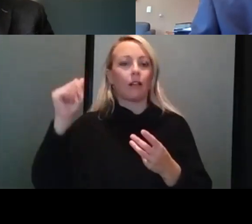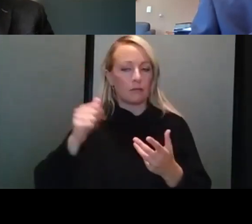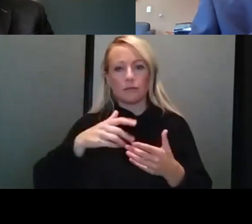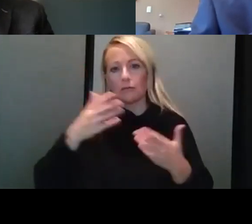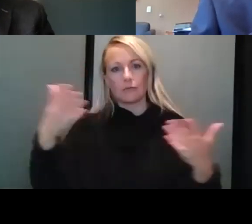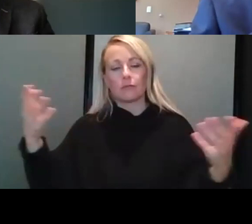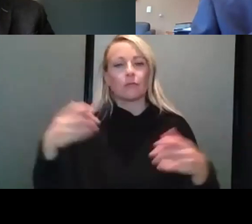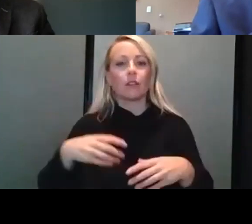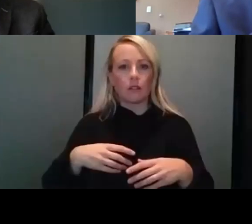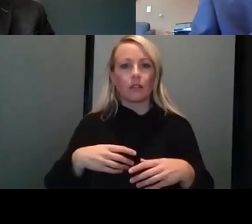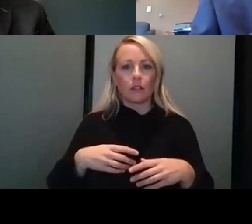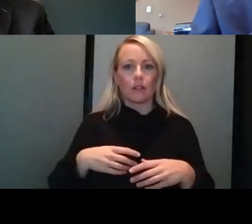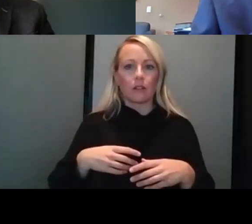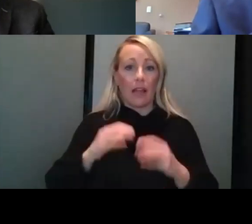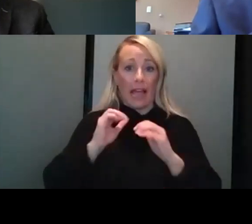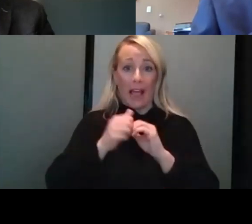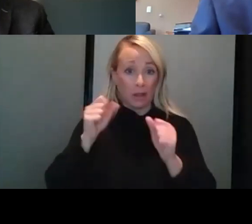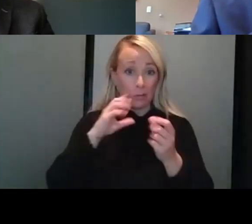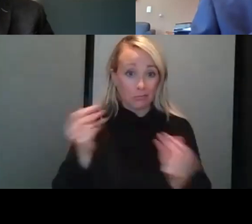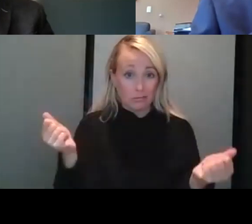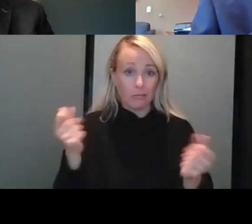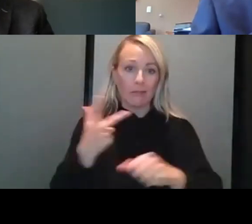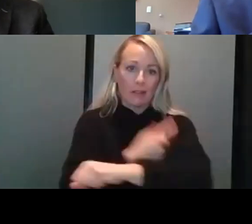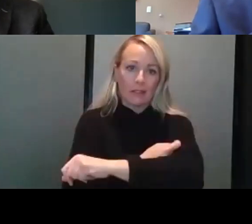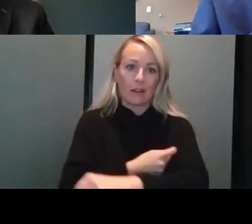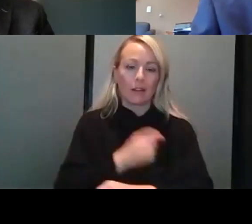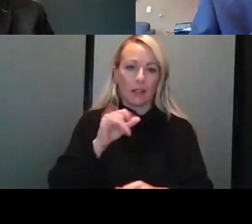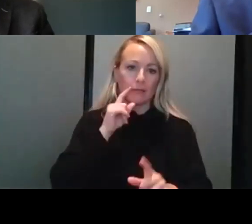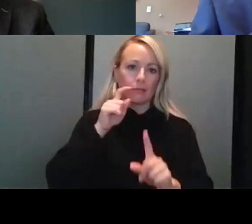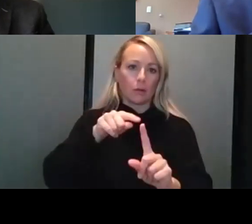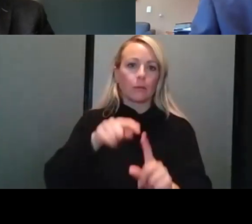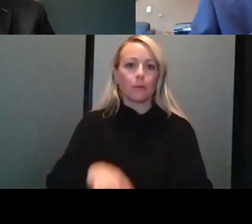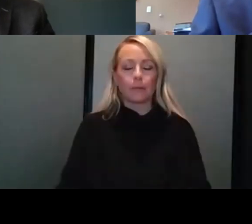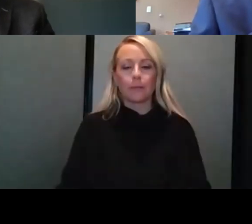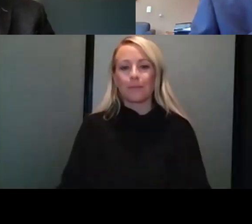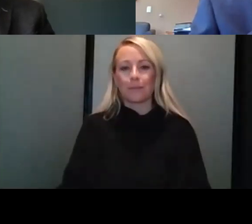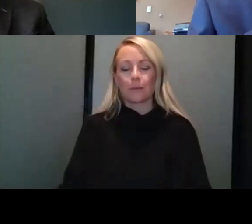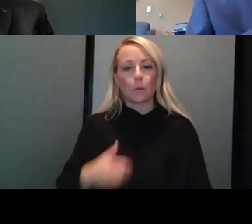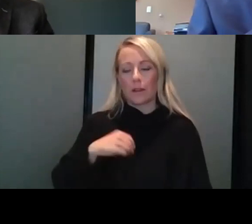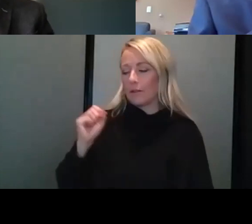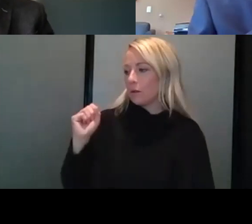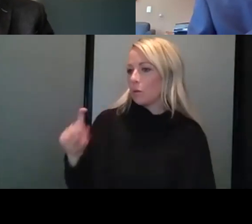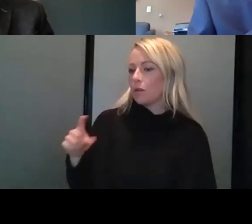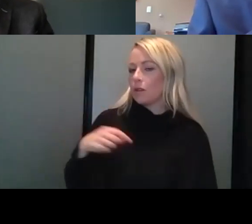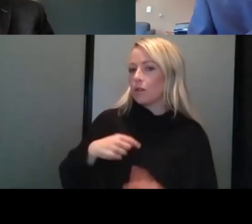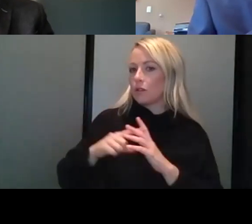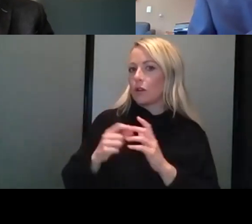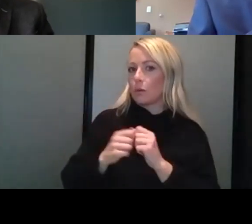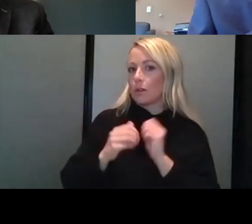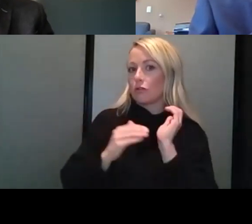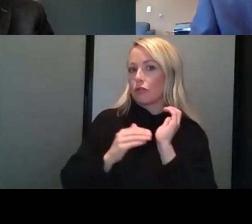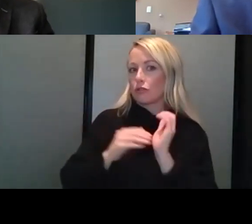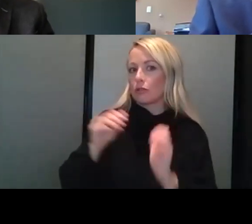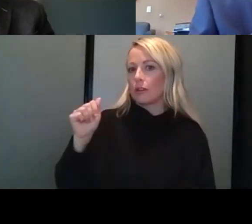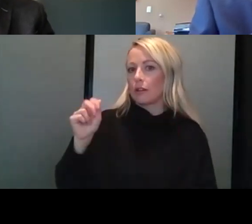we get out of this by vaccinating. Thank you. We have a question here. I'll start with Dr. Anderson.